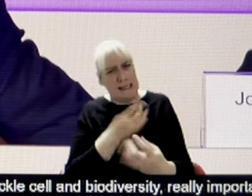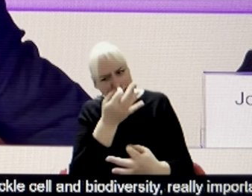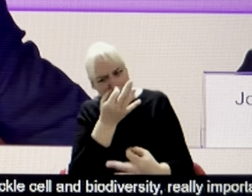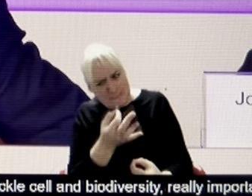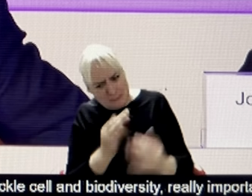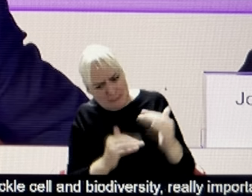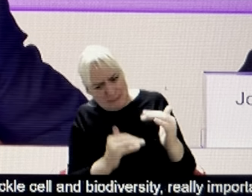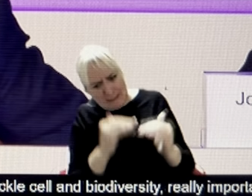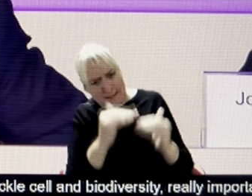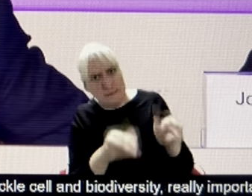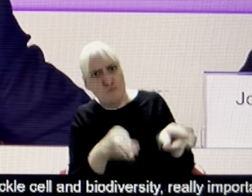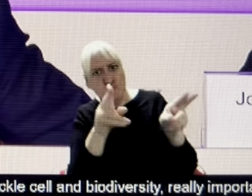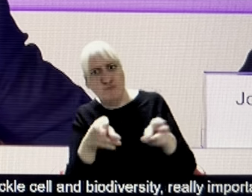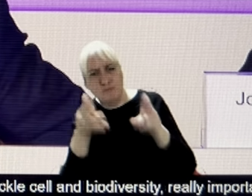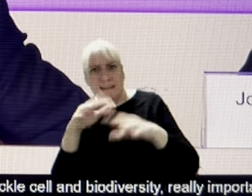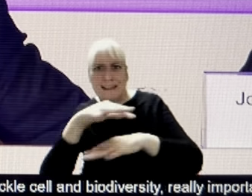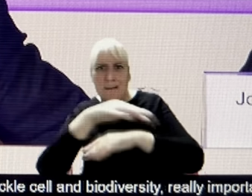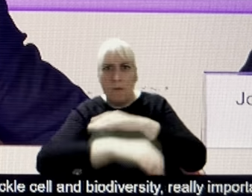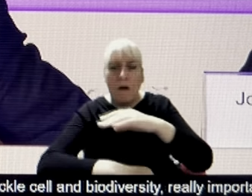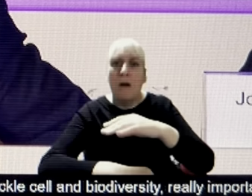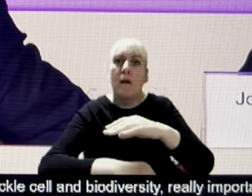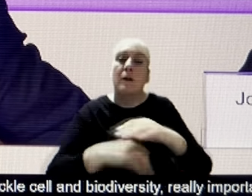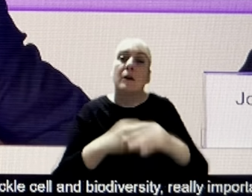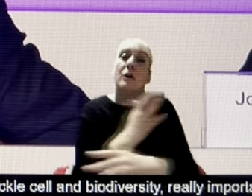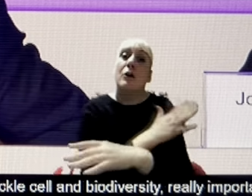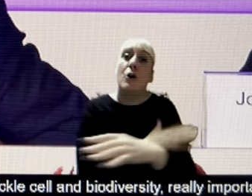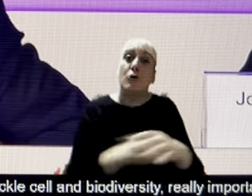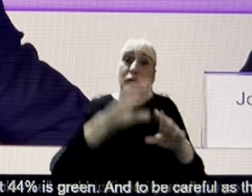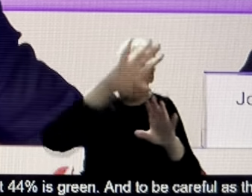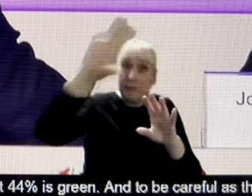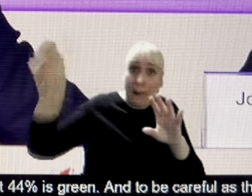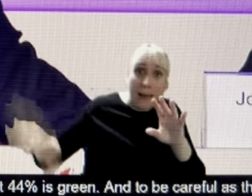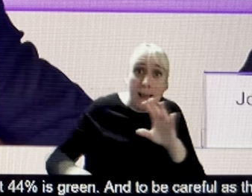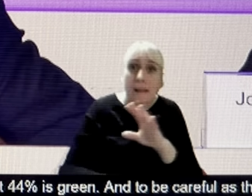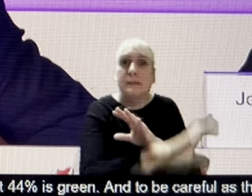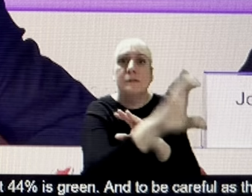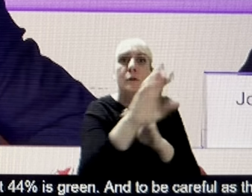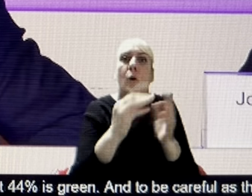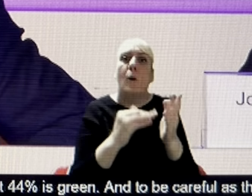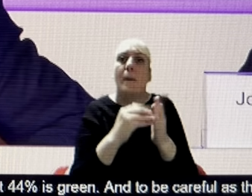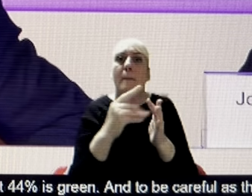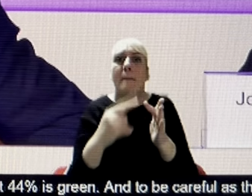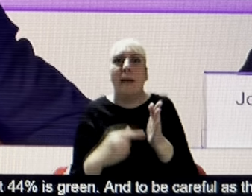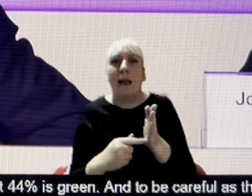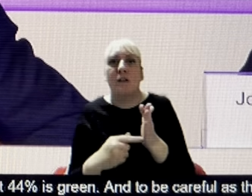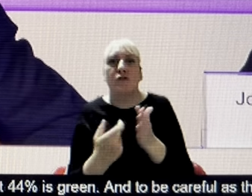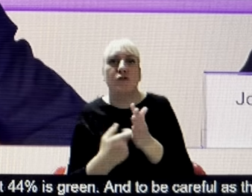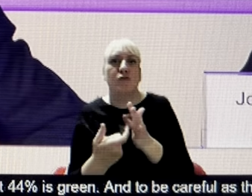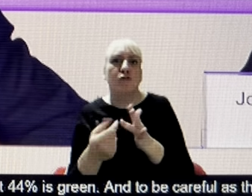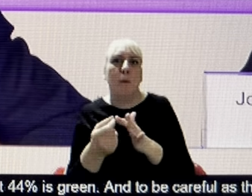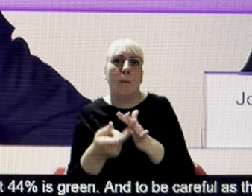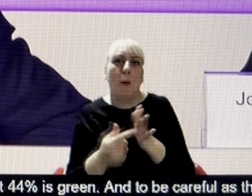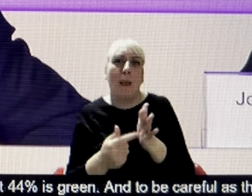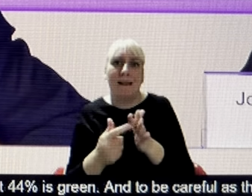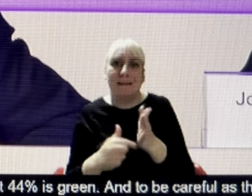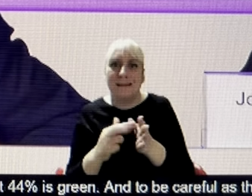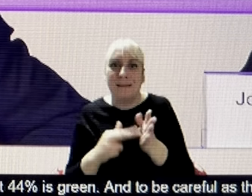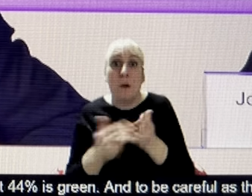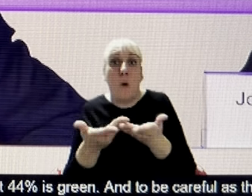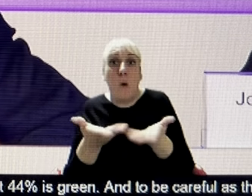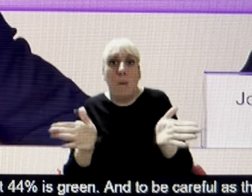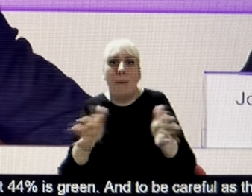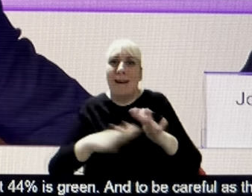land, whether it's Greenbelt, whether it's special about an open land. So we in London, since I became mayor, have satisfied the